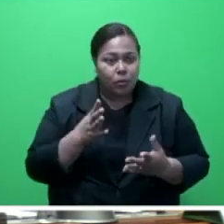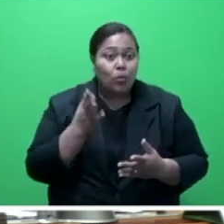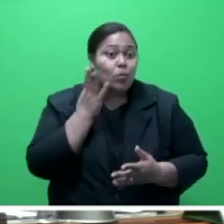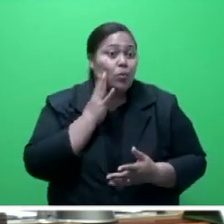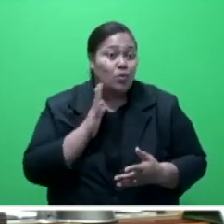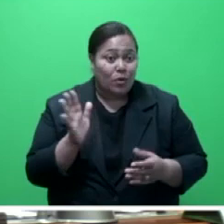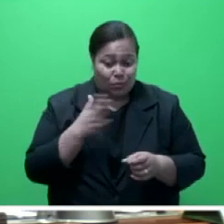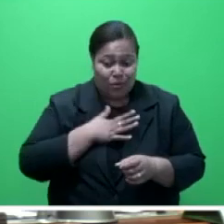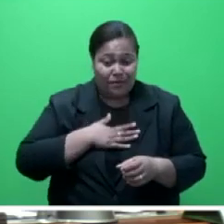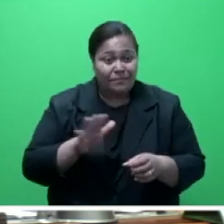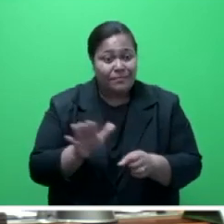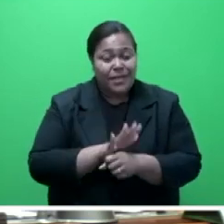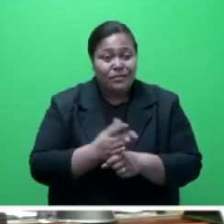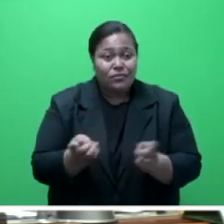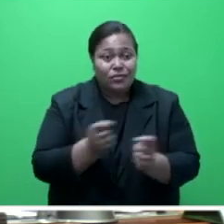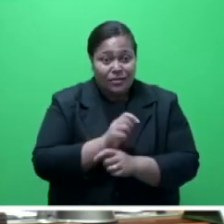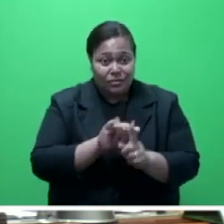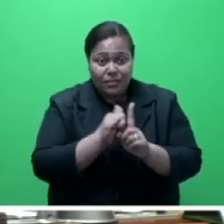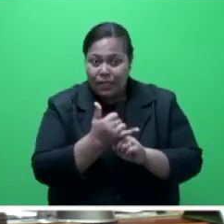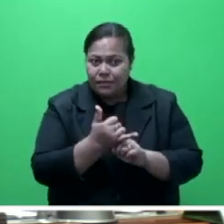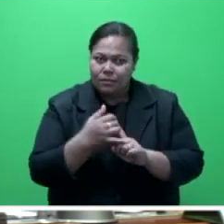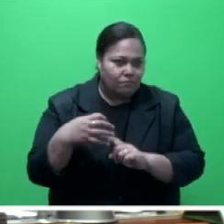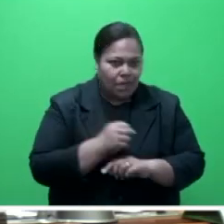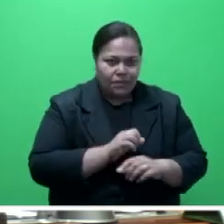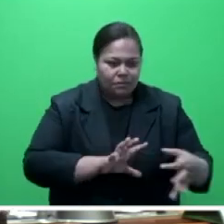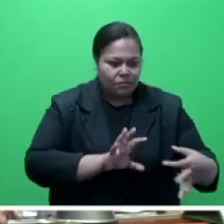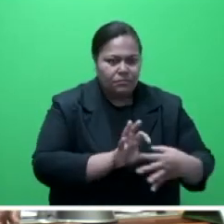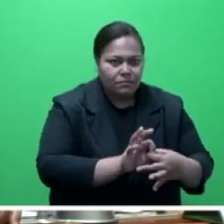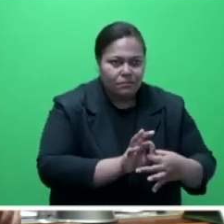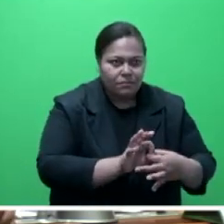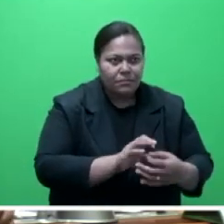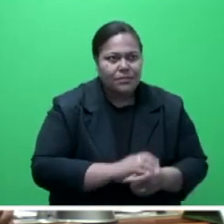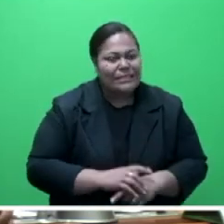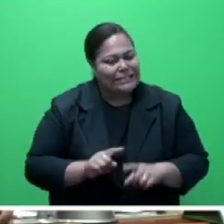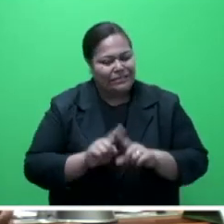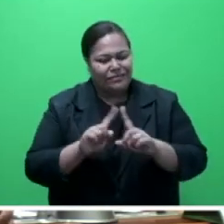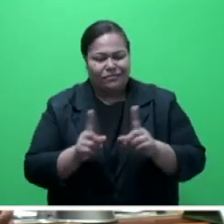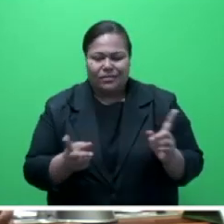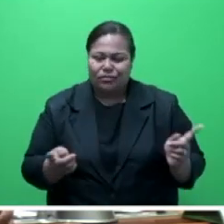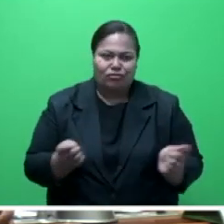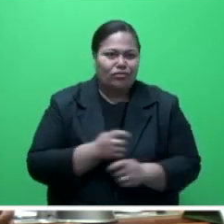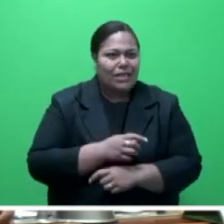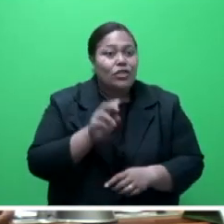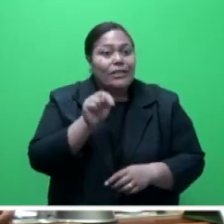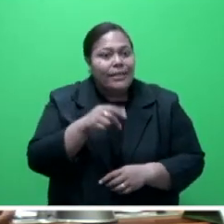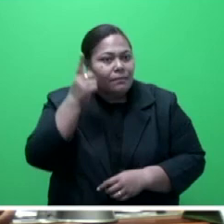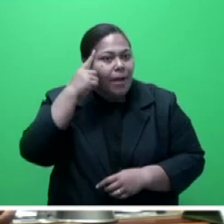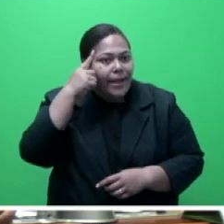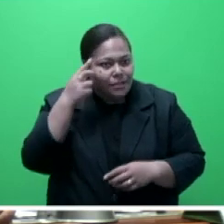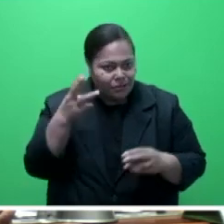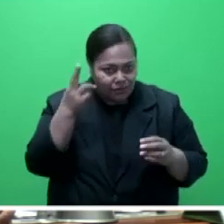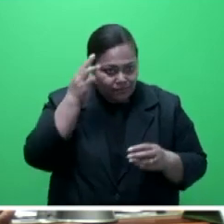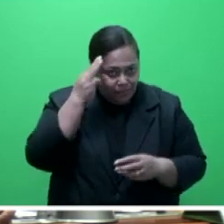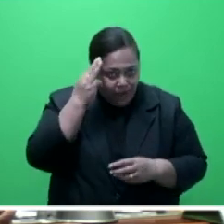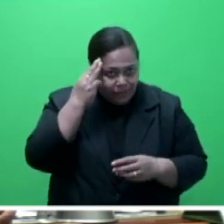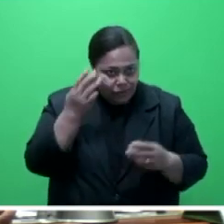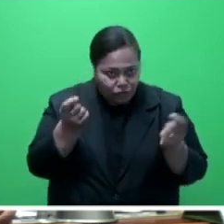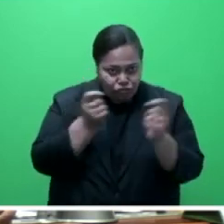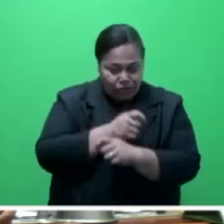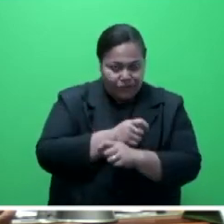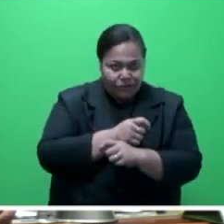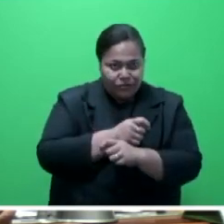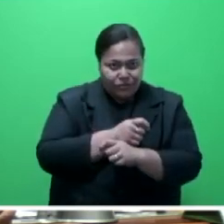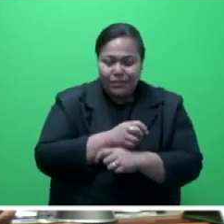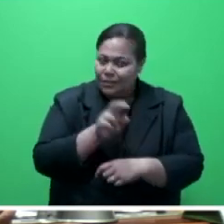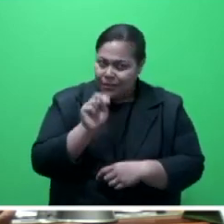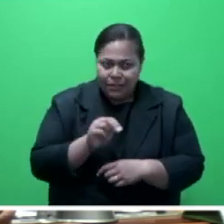urgent and possible. Transformative change requires a paradigm shift, and doing things differently, implying that